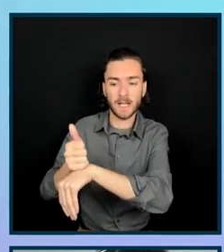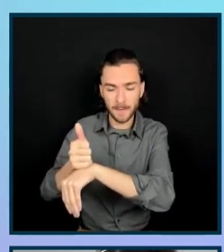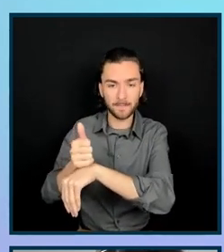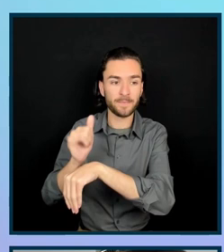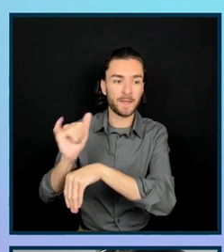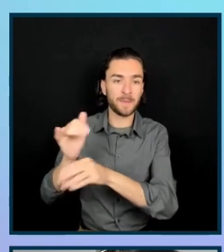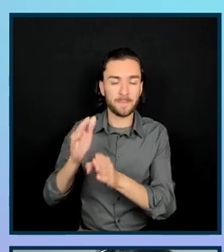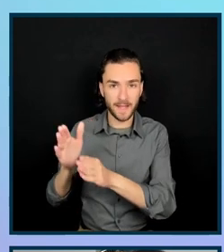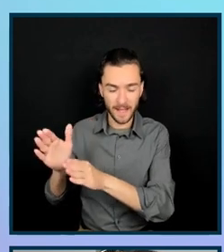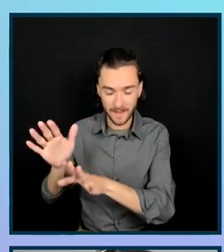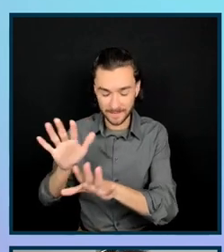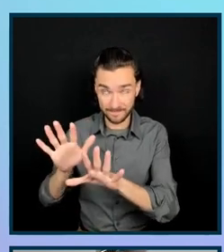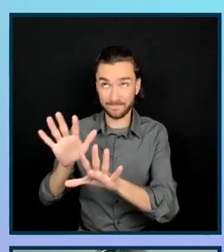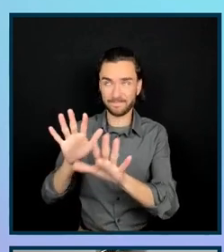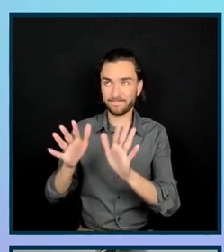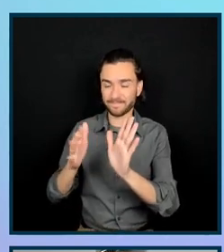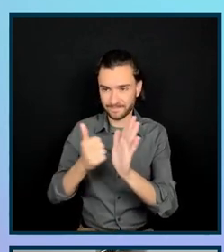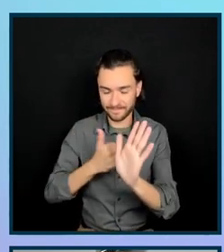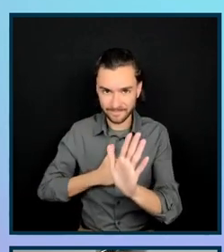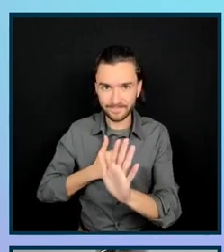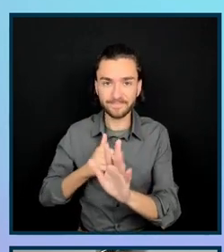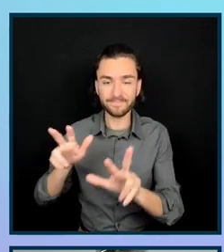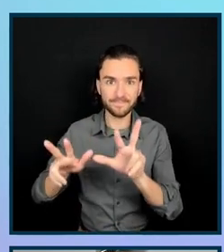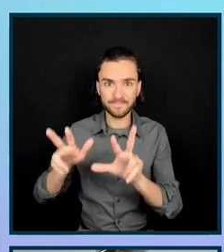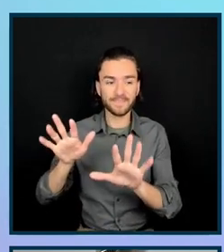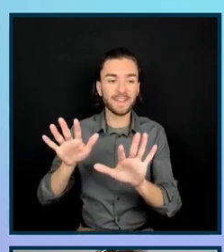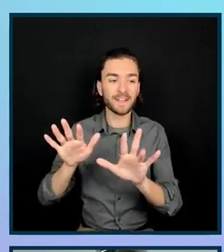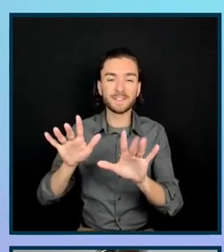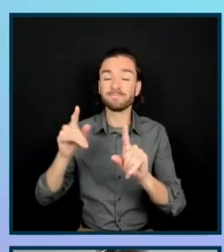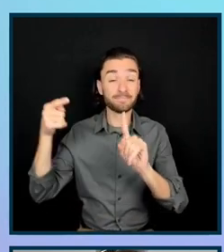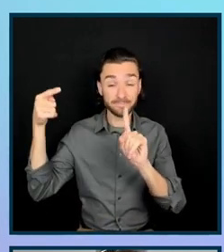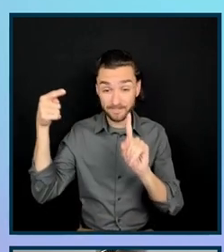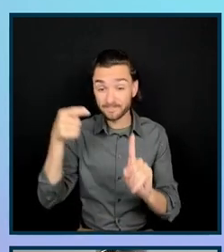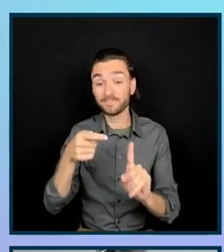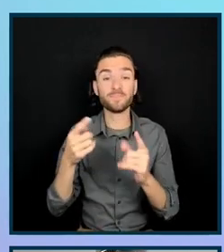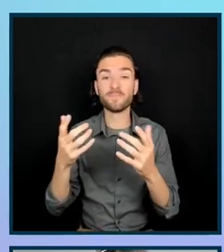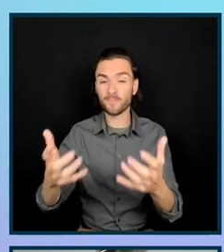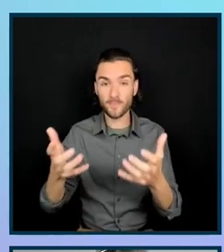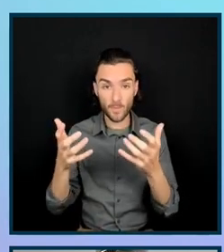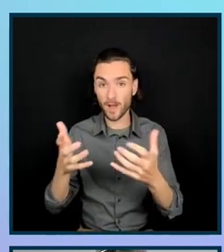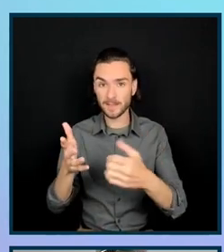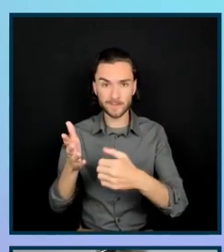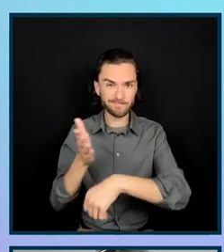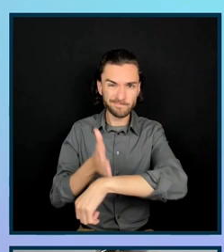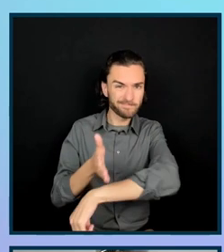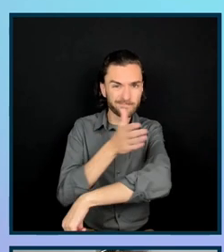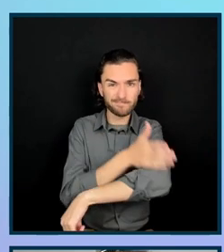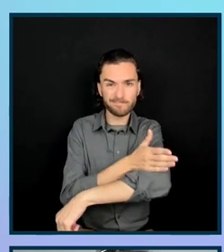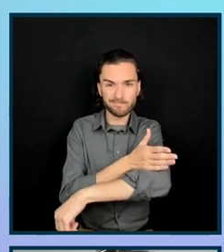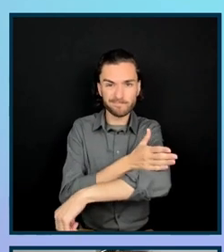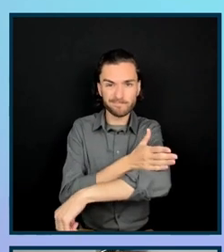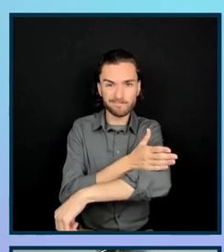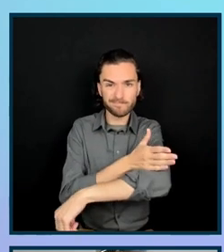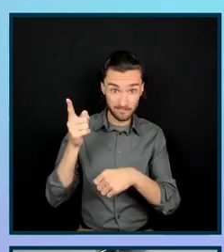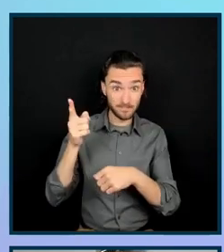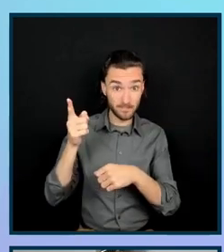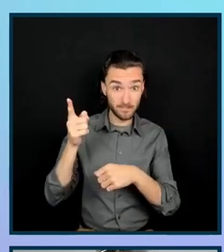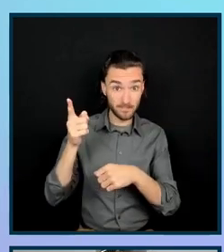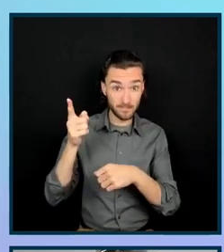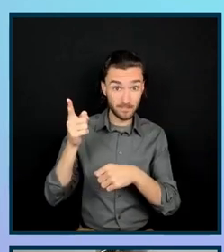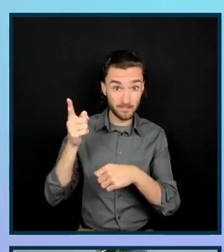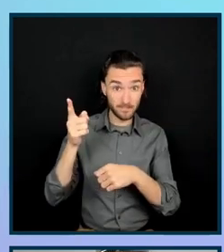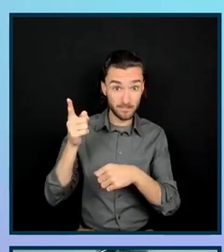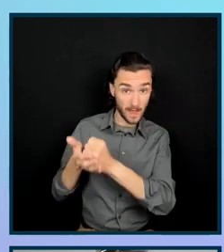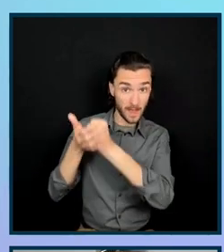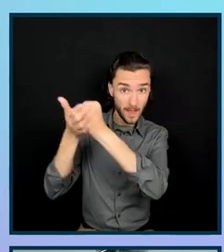over my words this morning. So basically, in short, we needed to help answer, can users figure out what they need on this site? And can